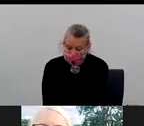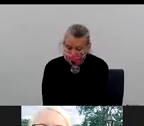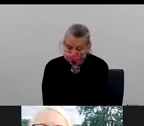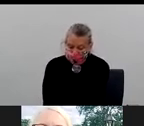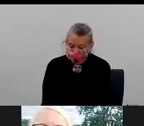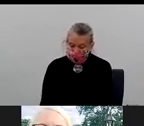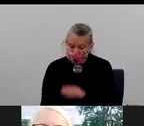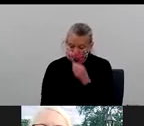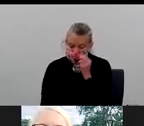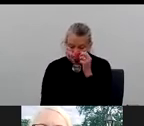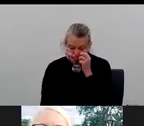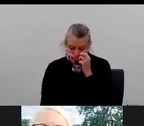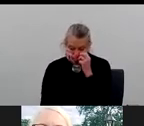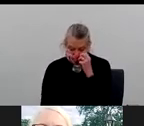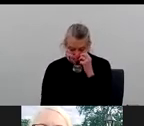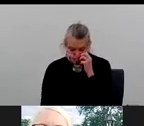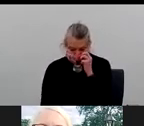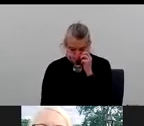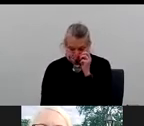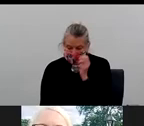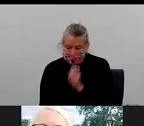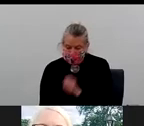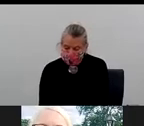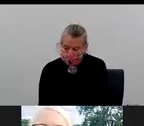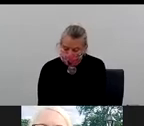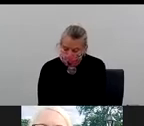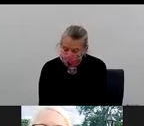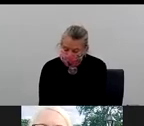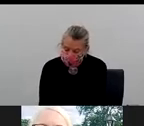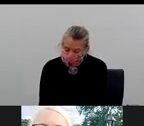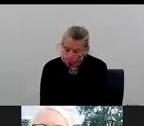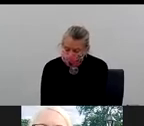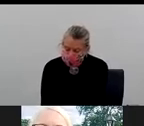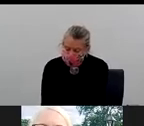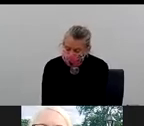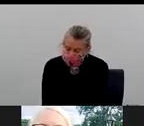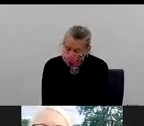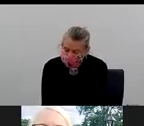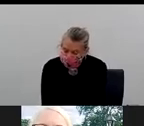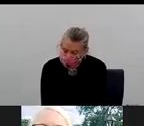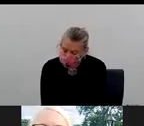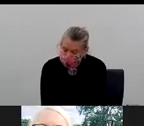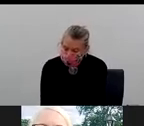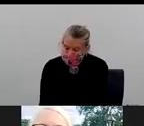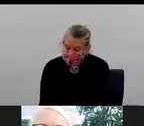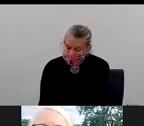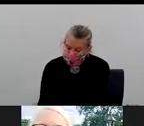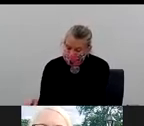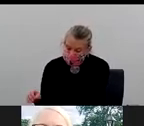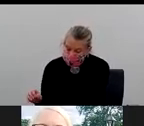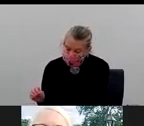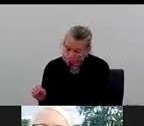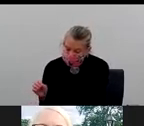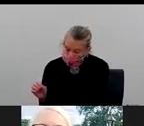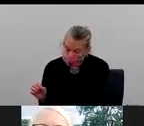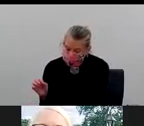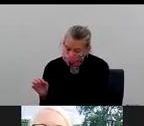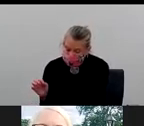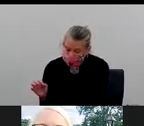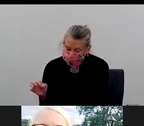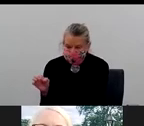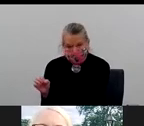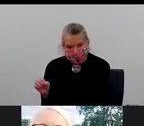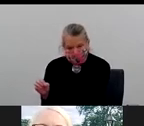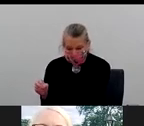Rockefeller Neuroscience Institute. Uh, and he has done a number of things, you know, really looking